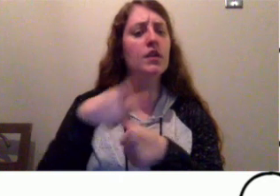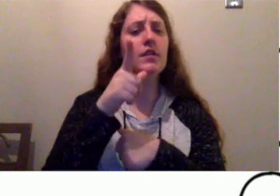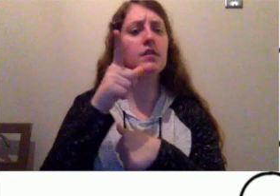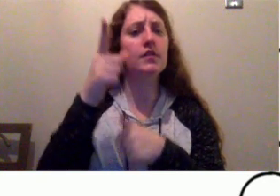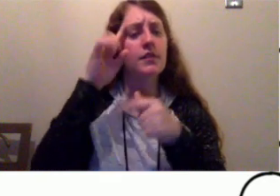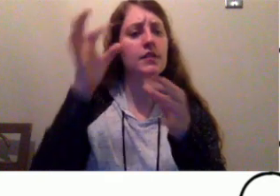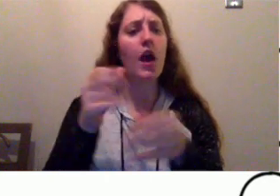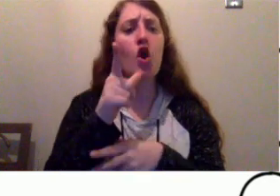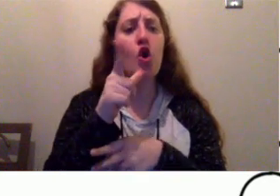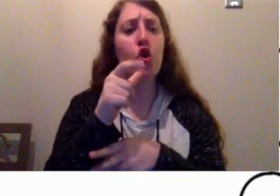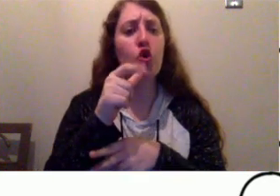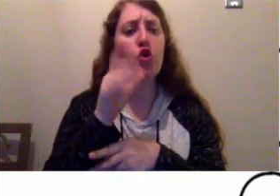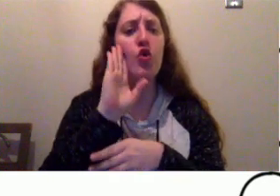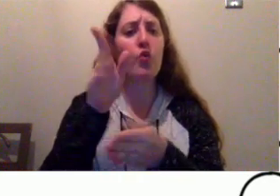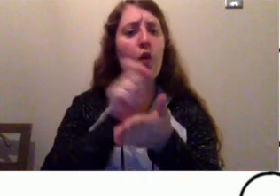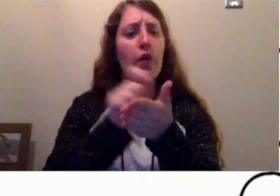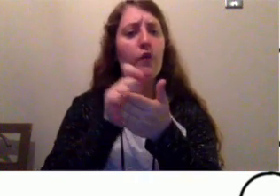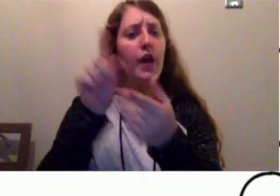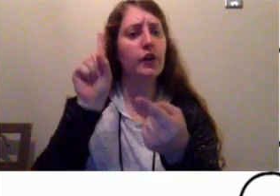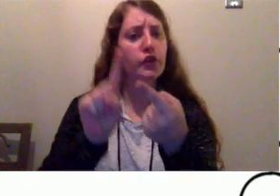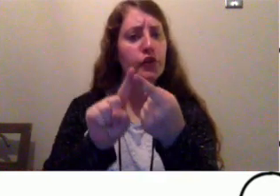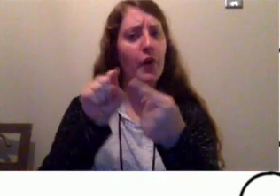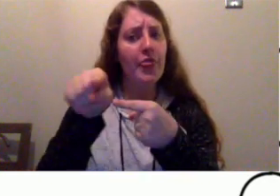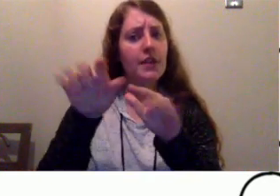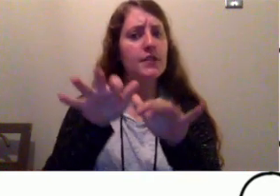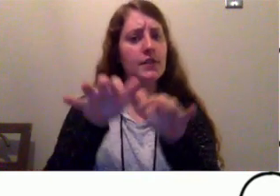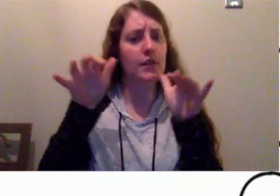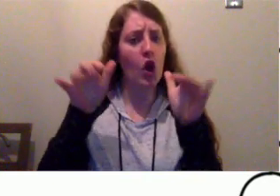writing to. This is known as the audience.